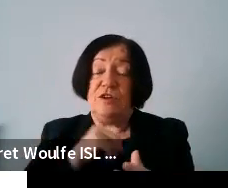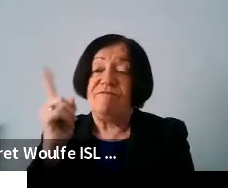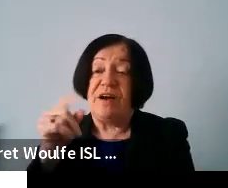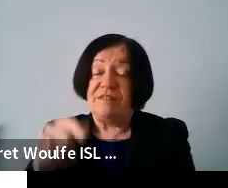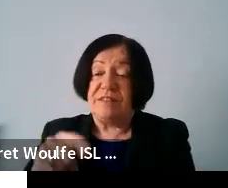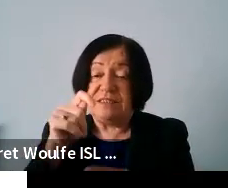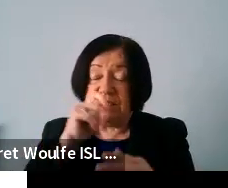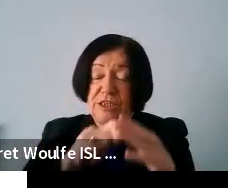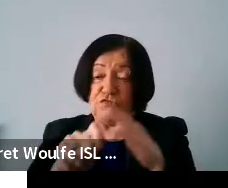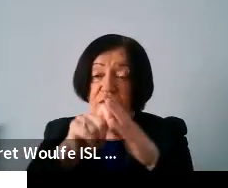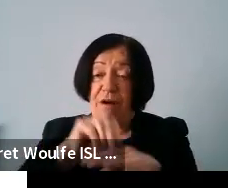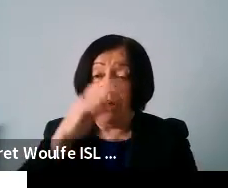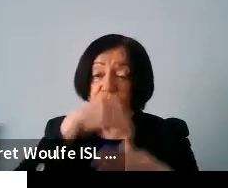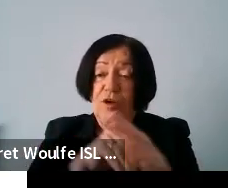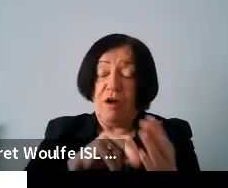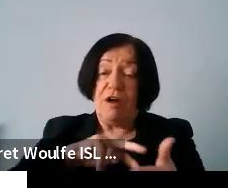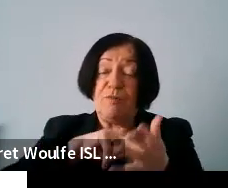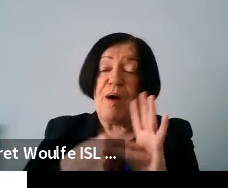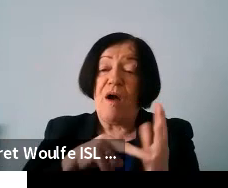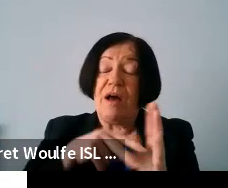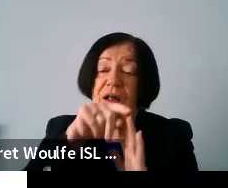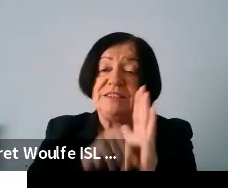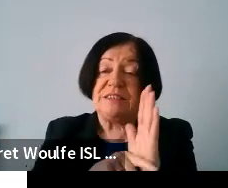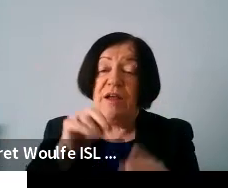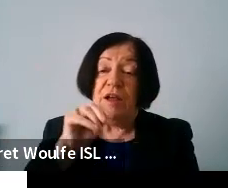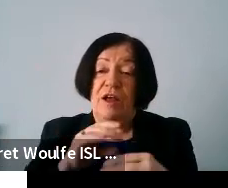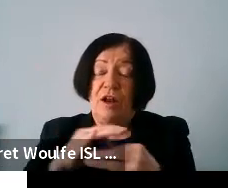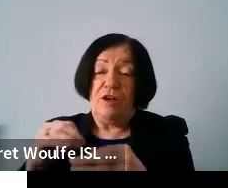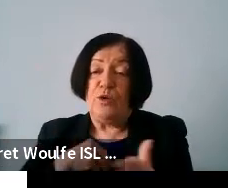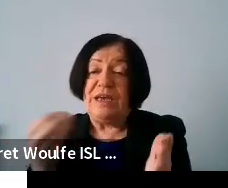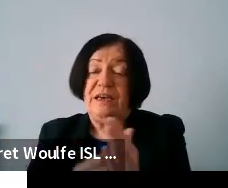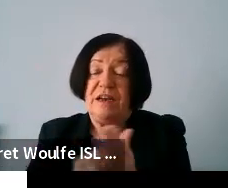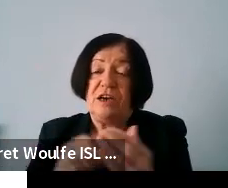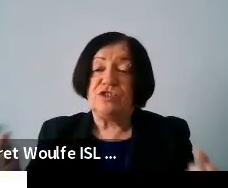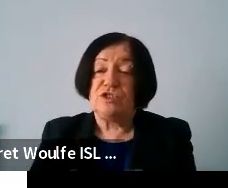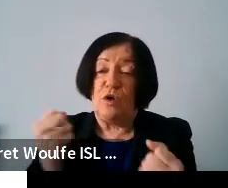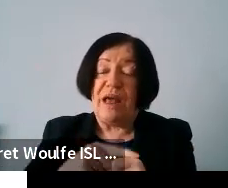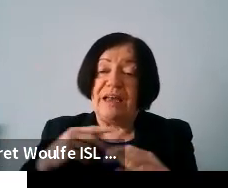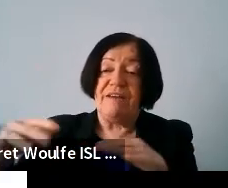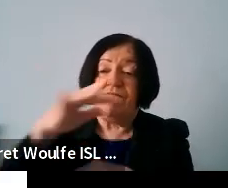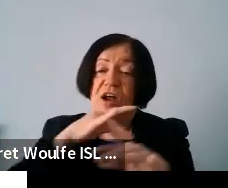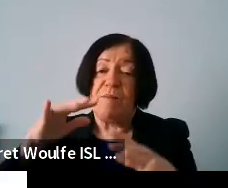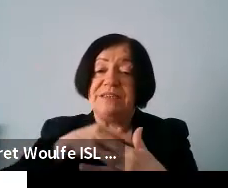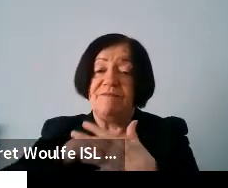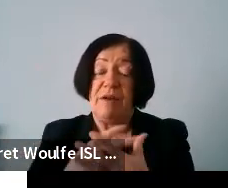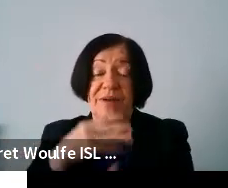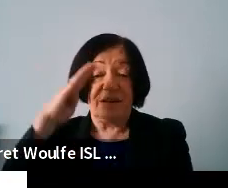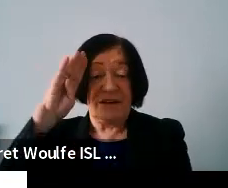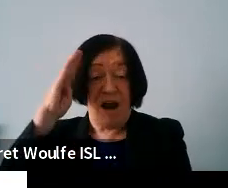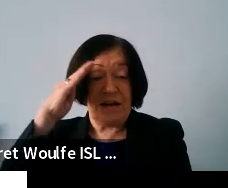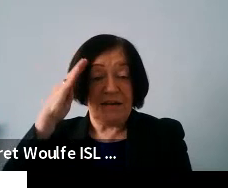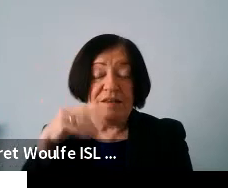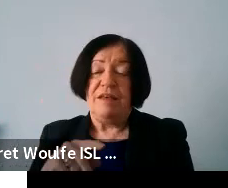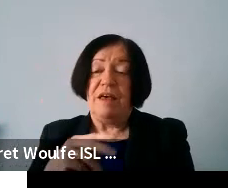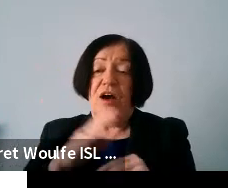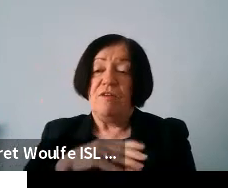Taoiseach on government on strategic policy issues relating to economic social and environmental development in ireland so it's